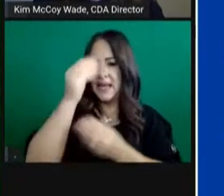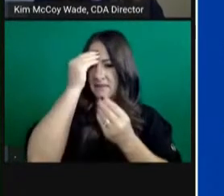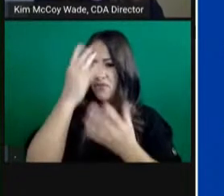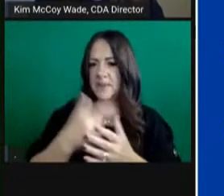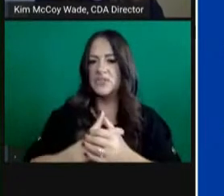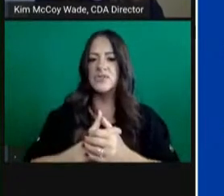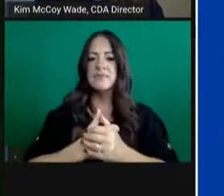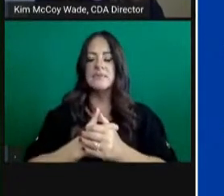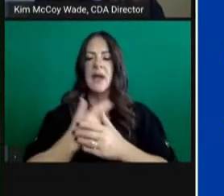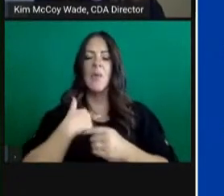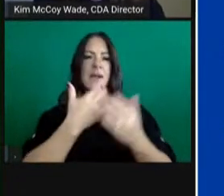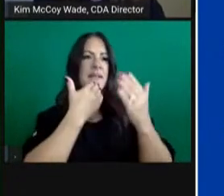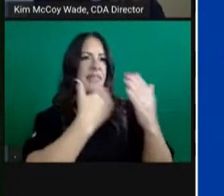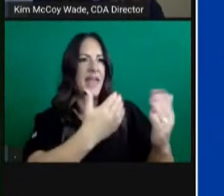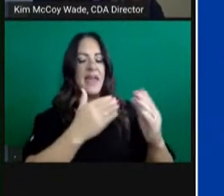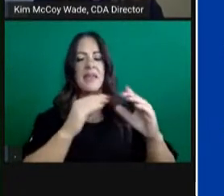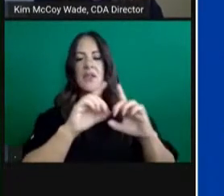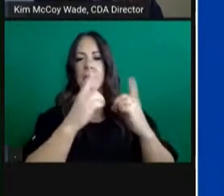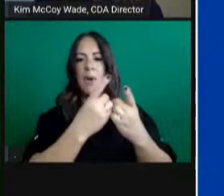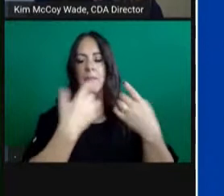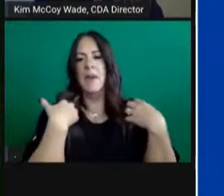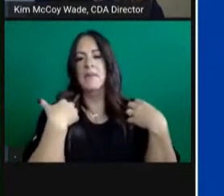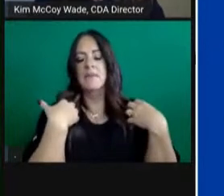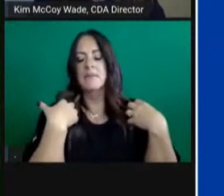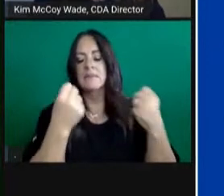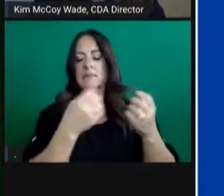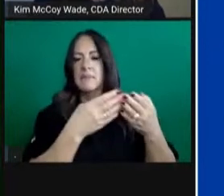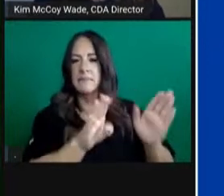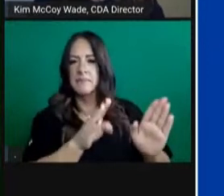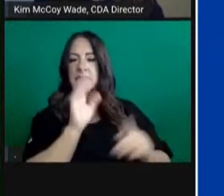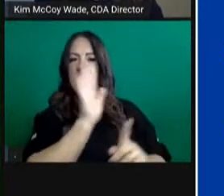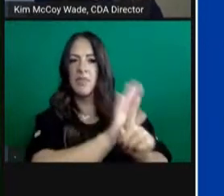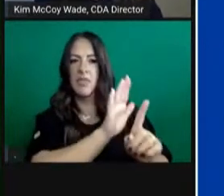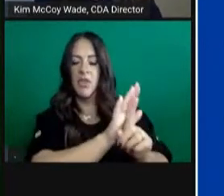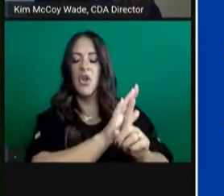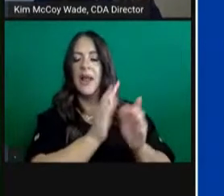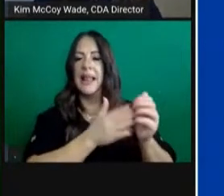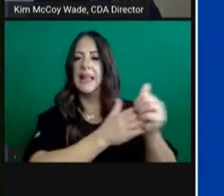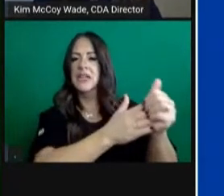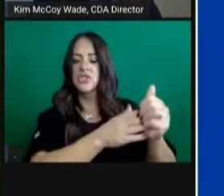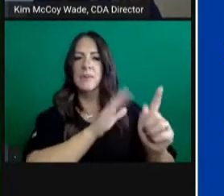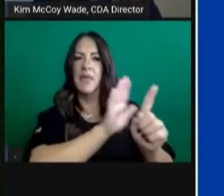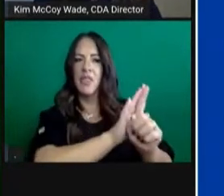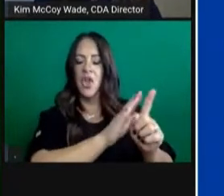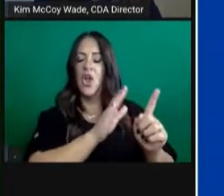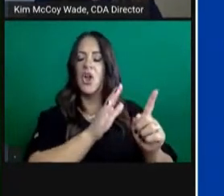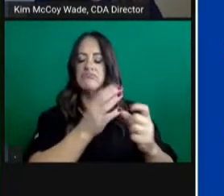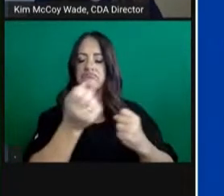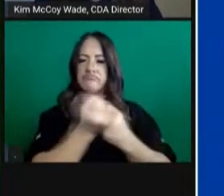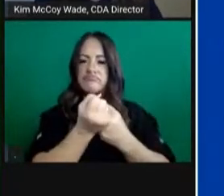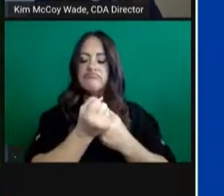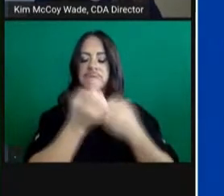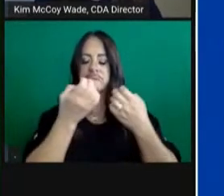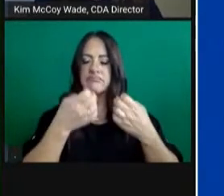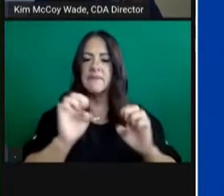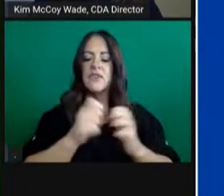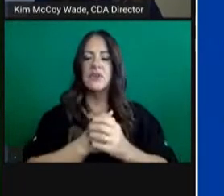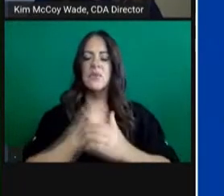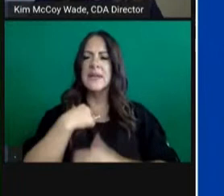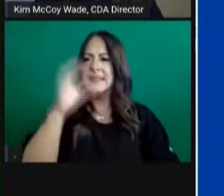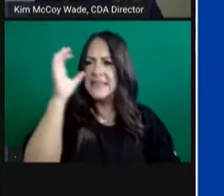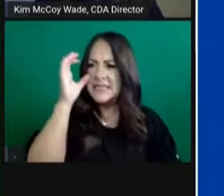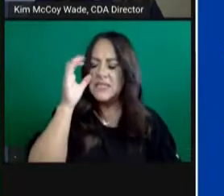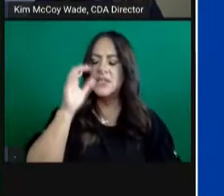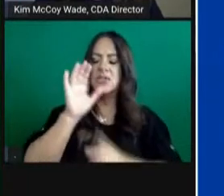commend my colleagues at the Department of Public Health for their great leadership and partnership in this effort, in listening to hospitals, to health systems,